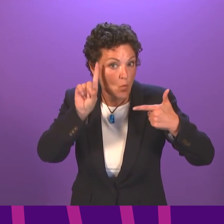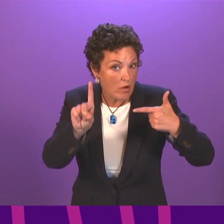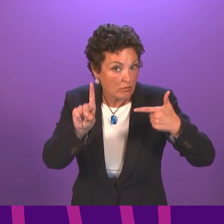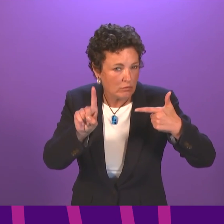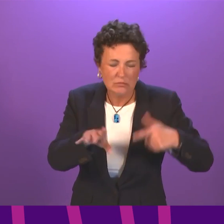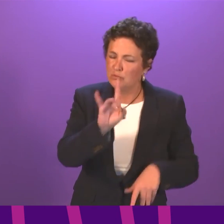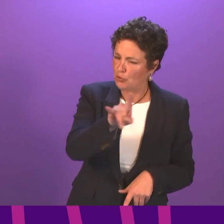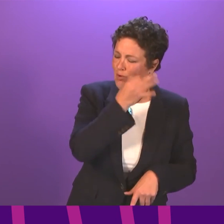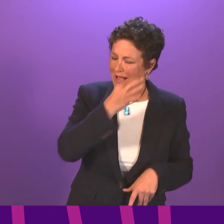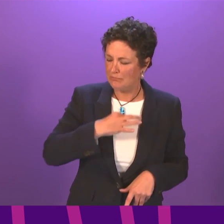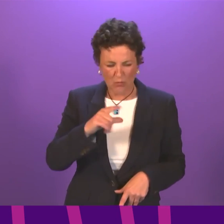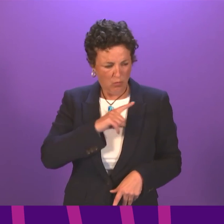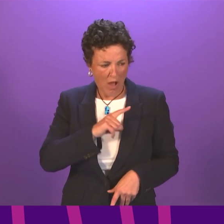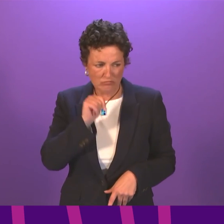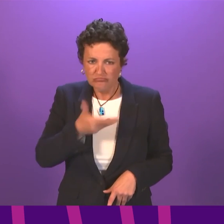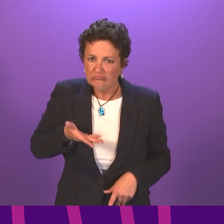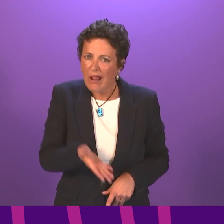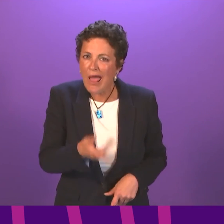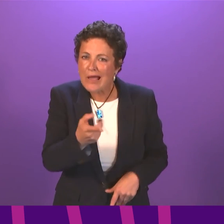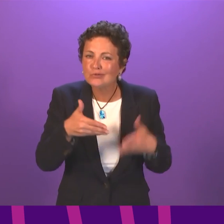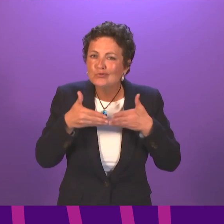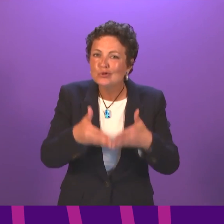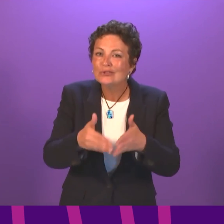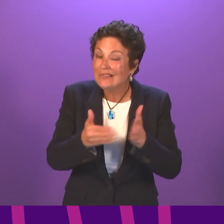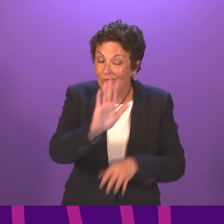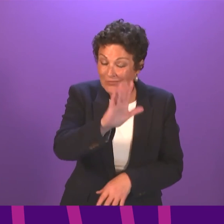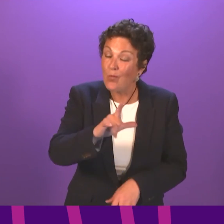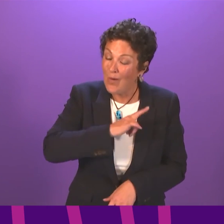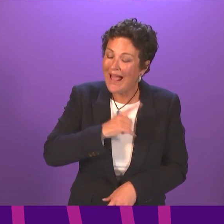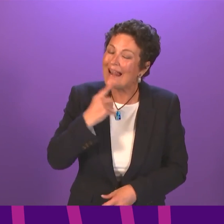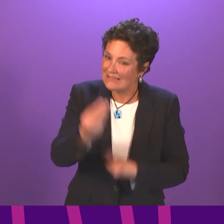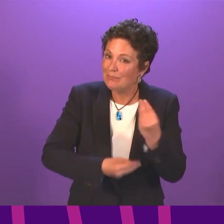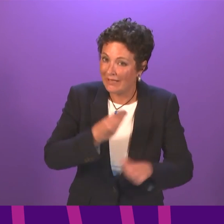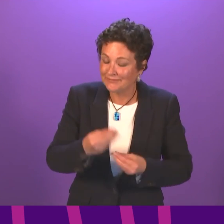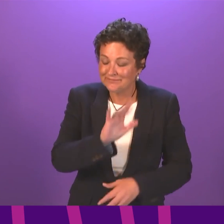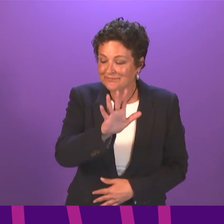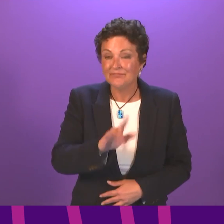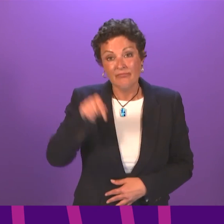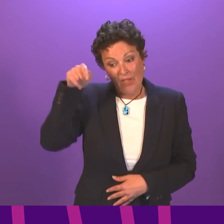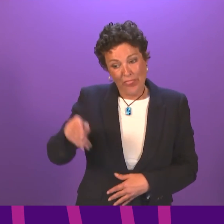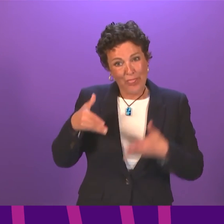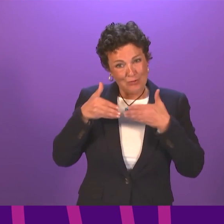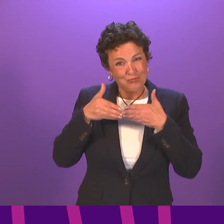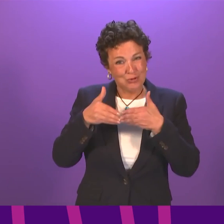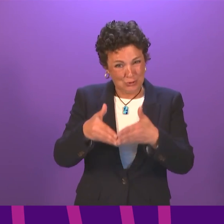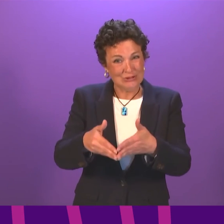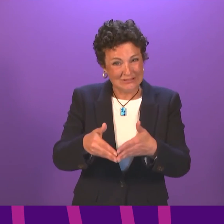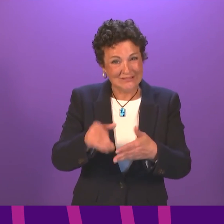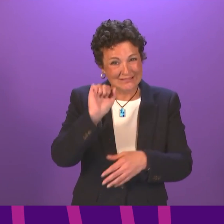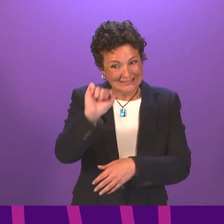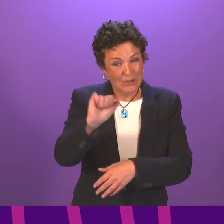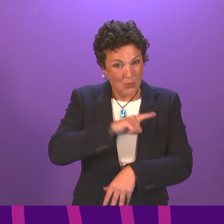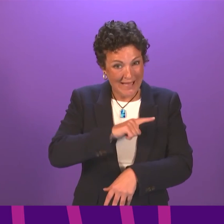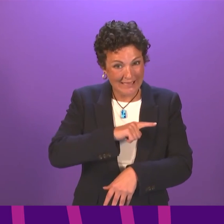simply allow cruises right now and that comes down to the particular characteristics they represent a long duration